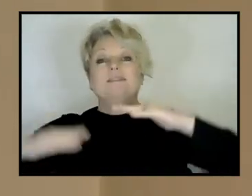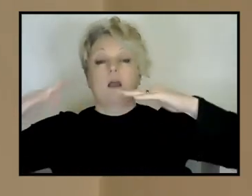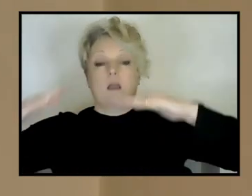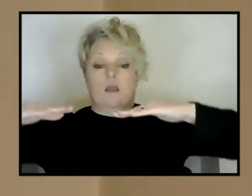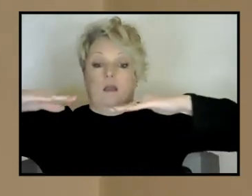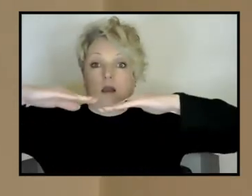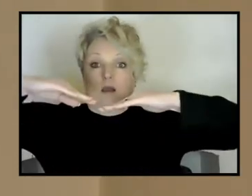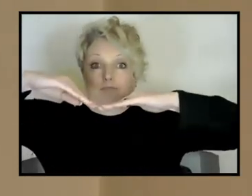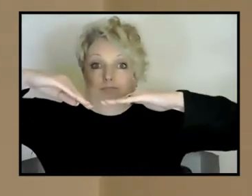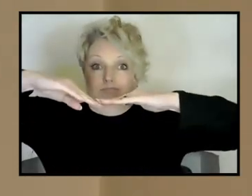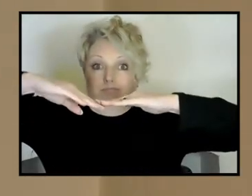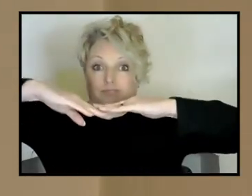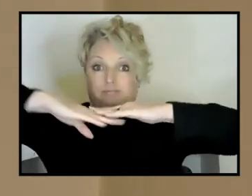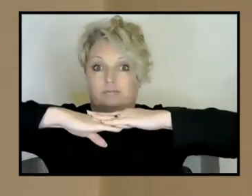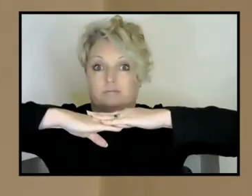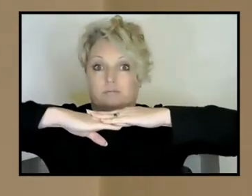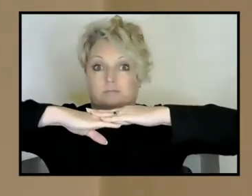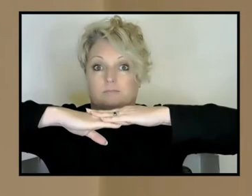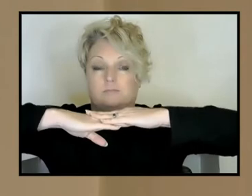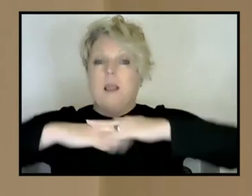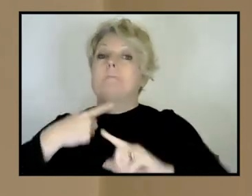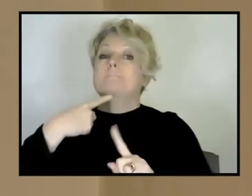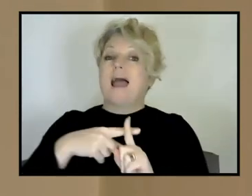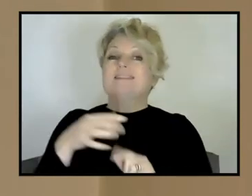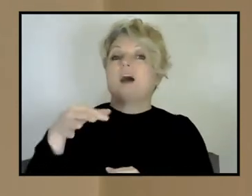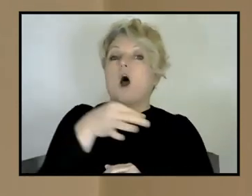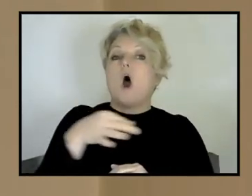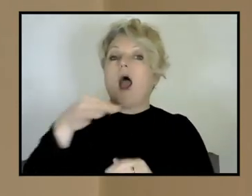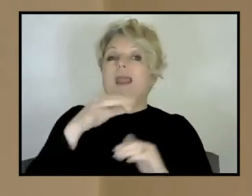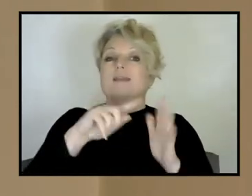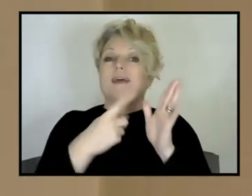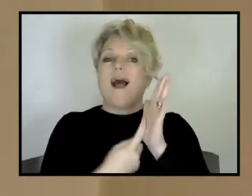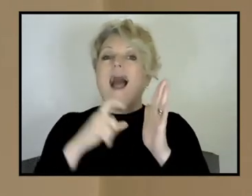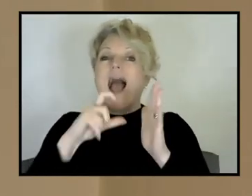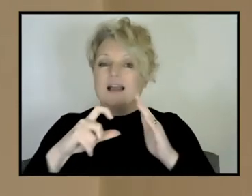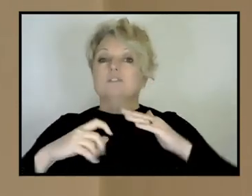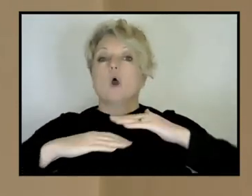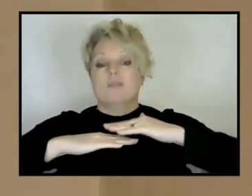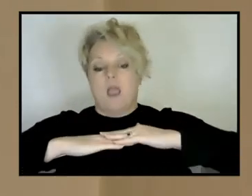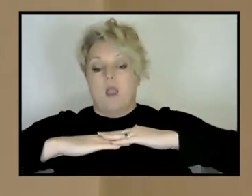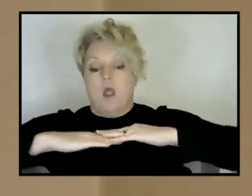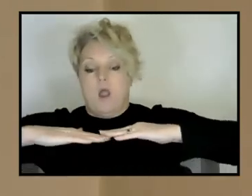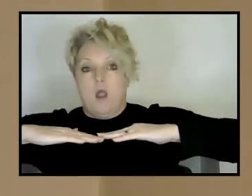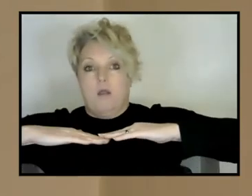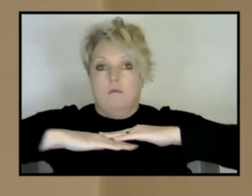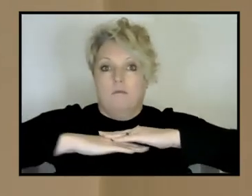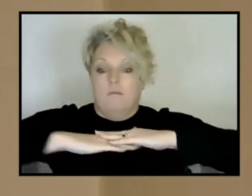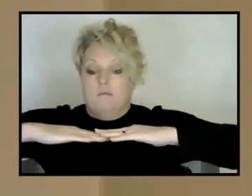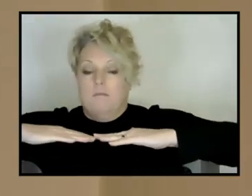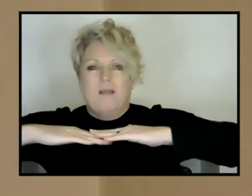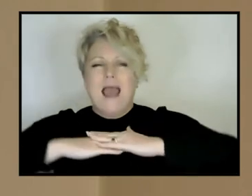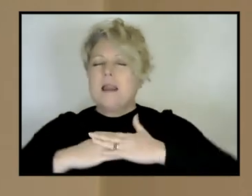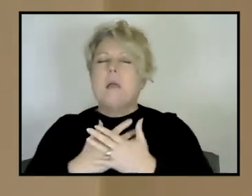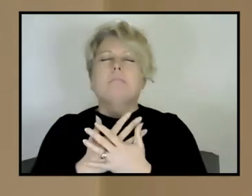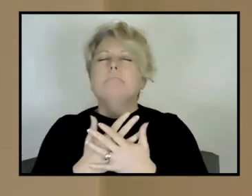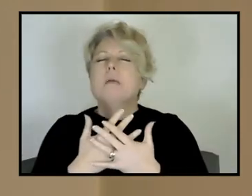island arcs, which have been, um, so basins, which have been opening and closing, and then bits of the continent get attached through that process over many hundreds of millions